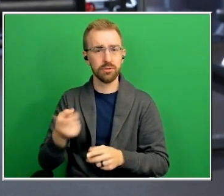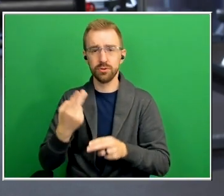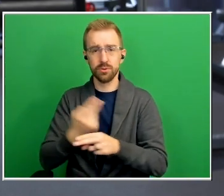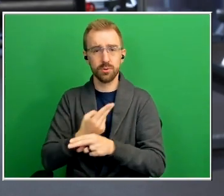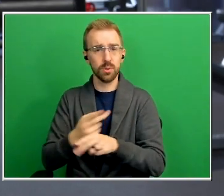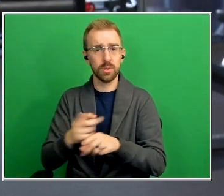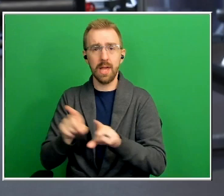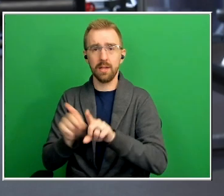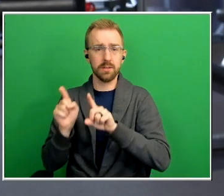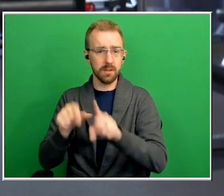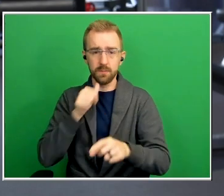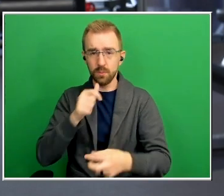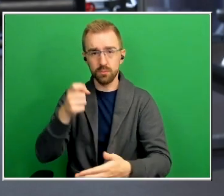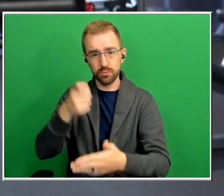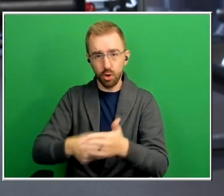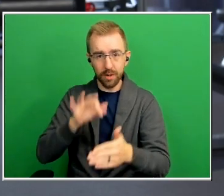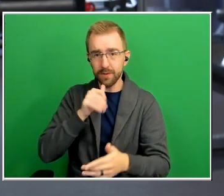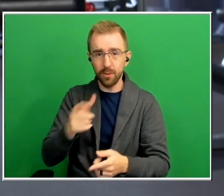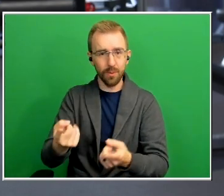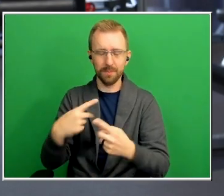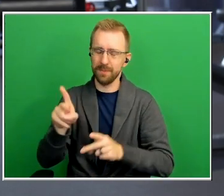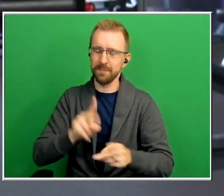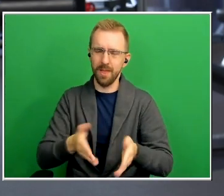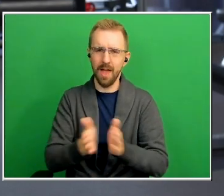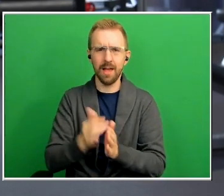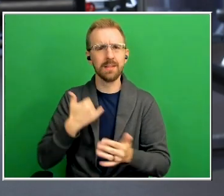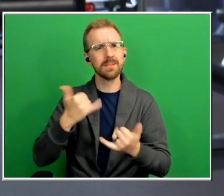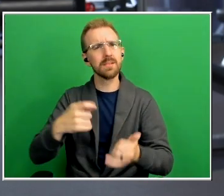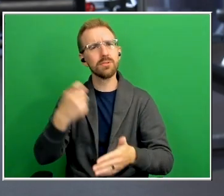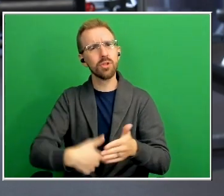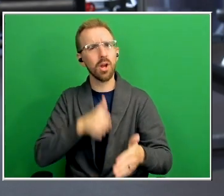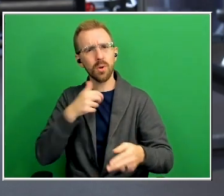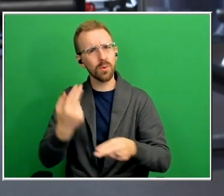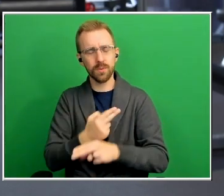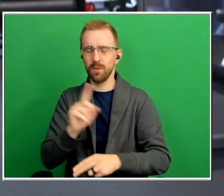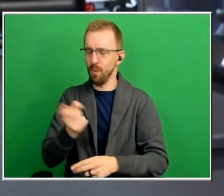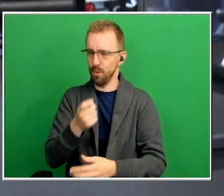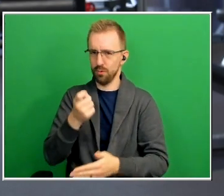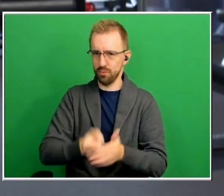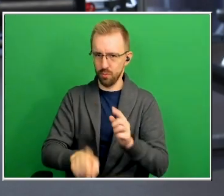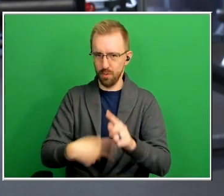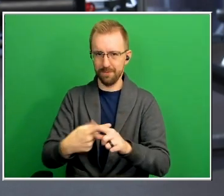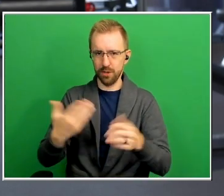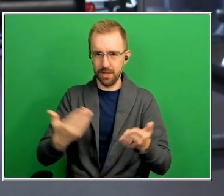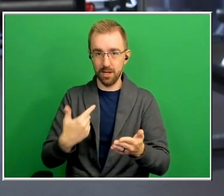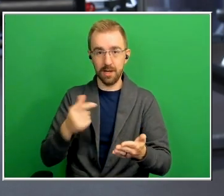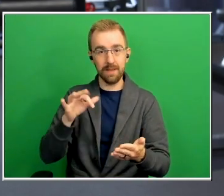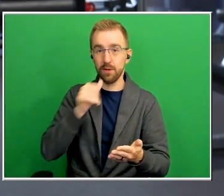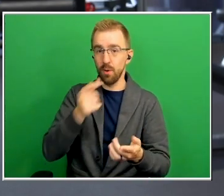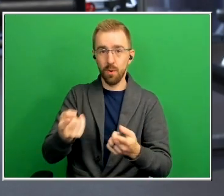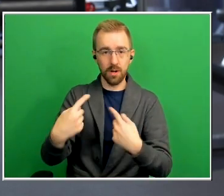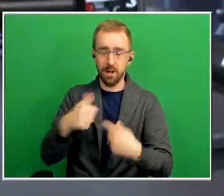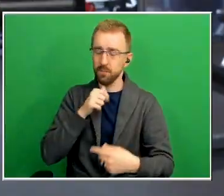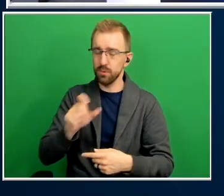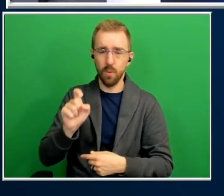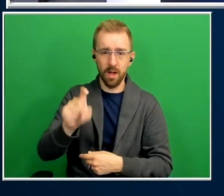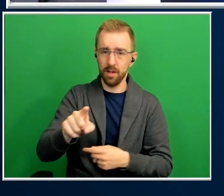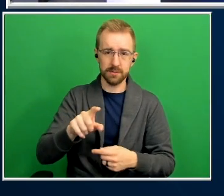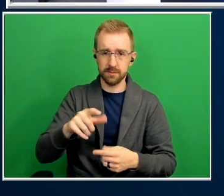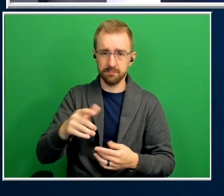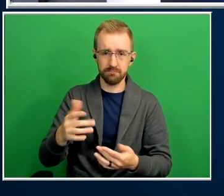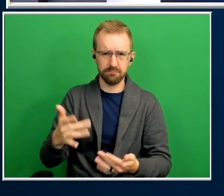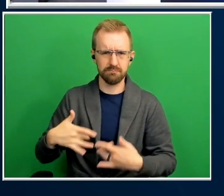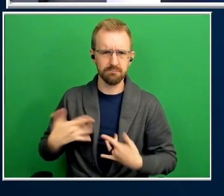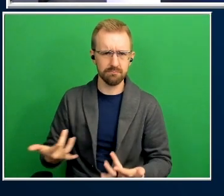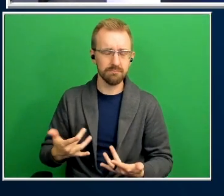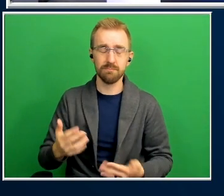aren't here people ask that a lot we only charge you when you're here we don't ask any questions if you aren't we hope to see you the next time great hey marshall